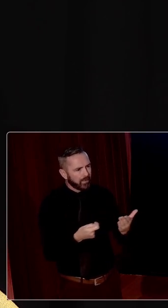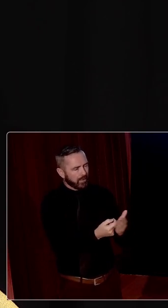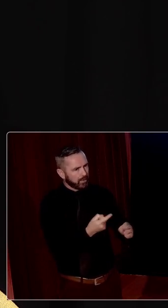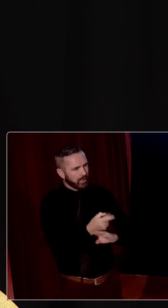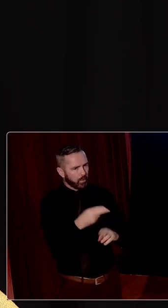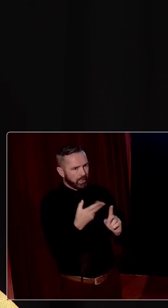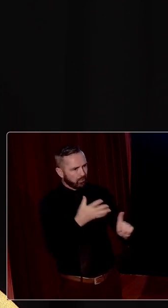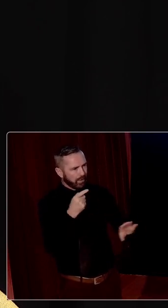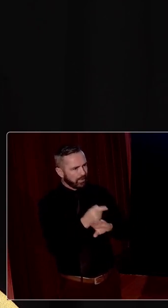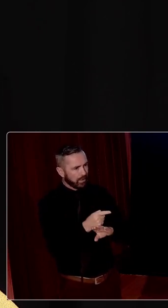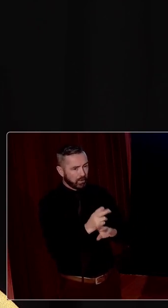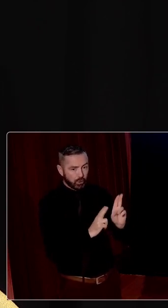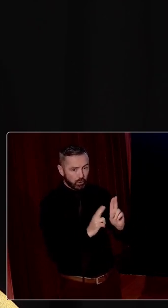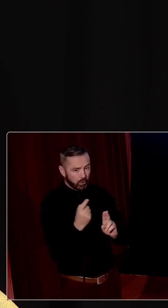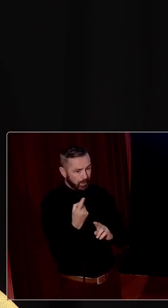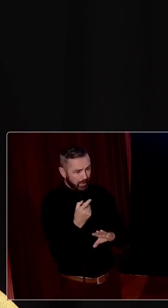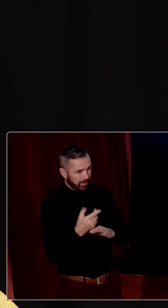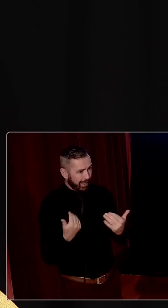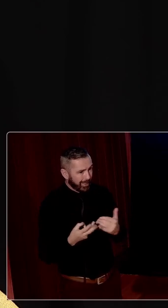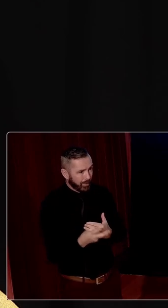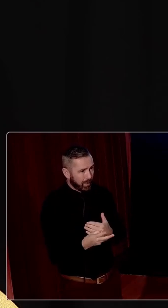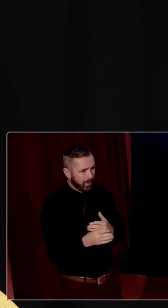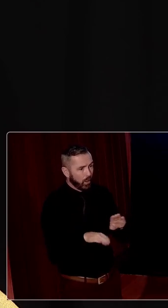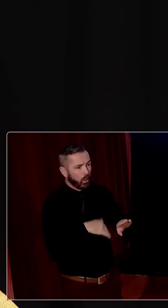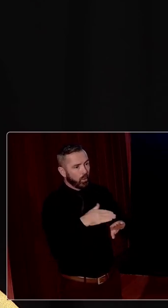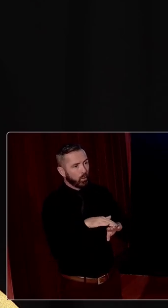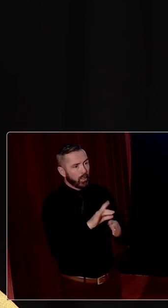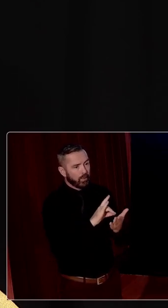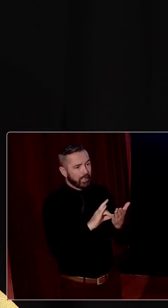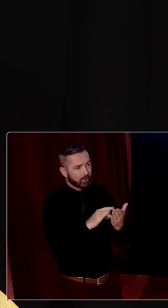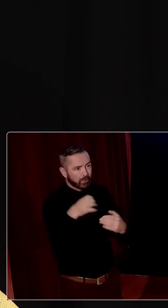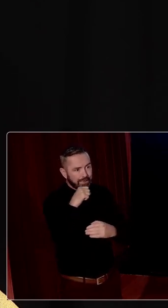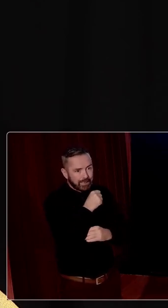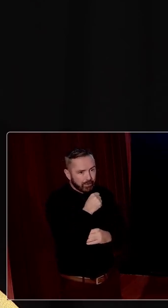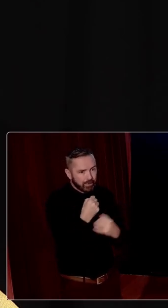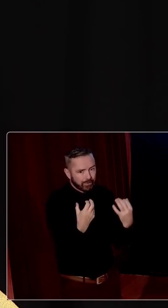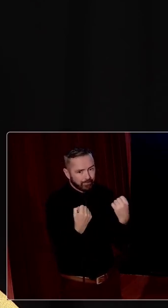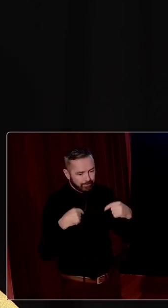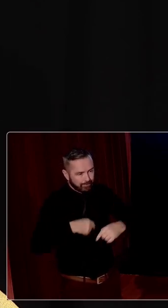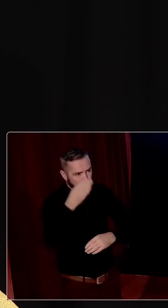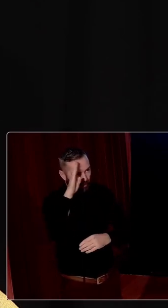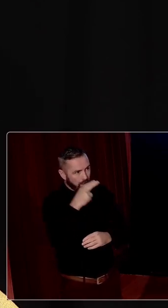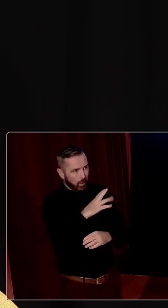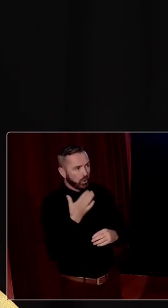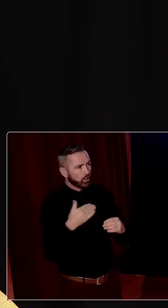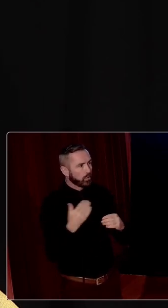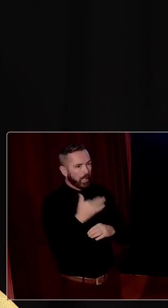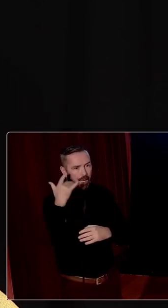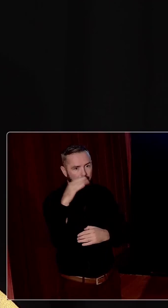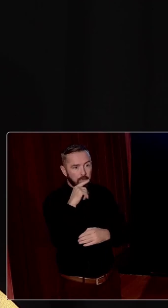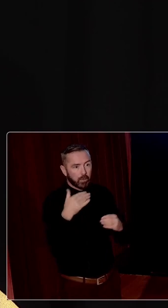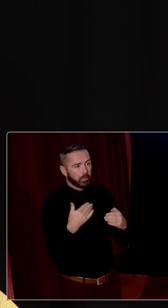need to acknowledge it as there should be in a country where history, thankfully, is taken very seriously, not just by academics,